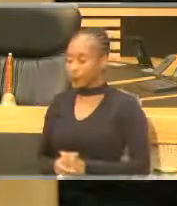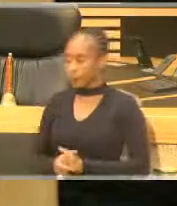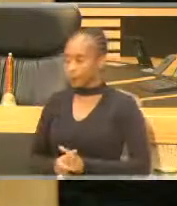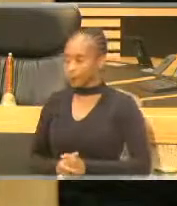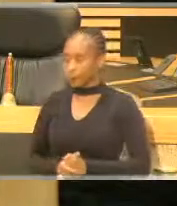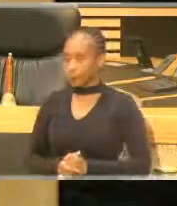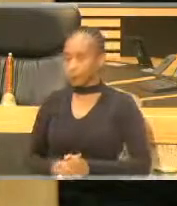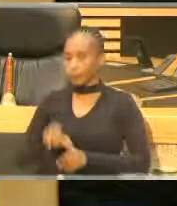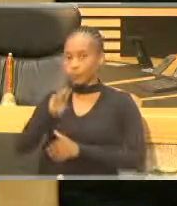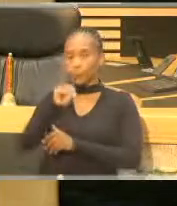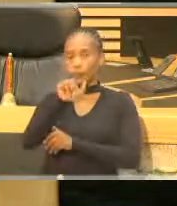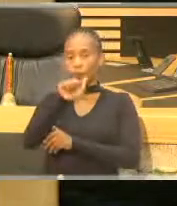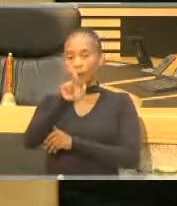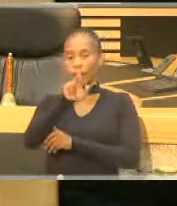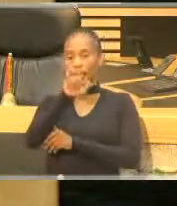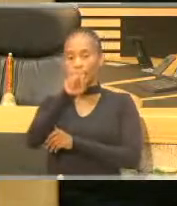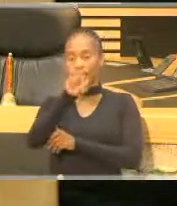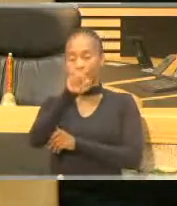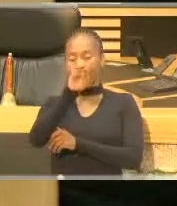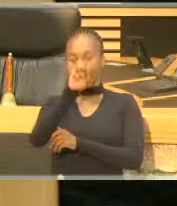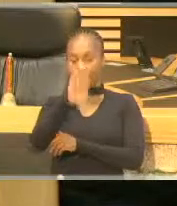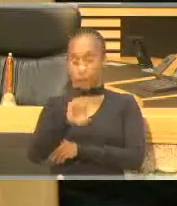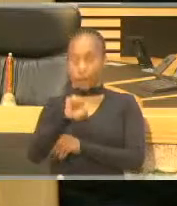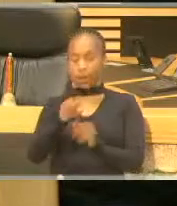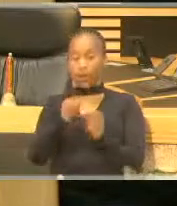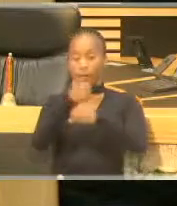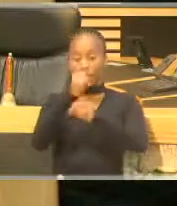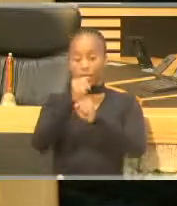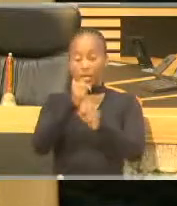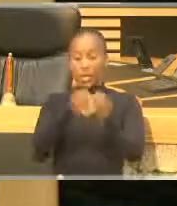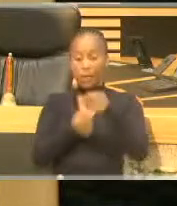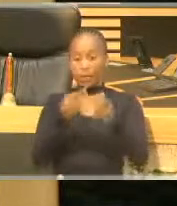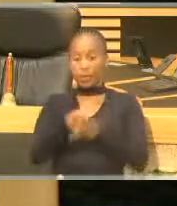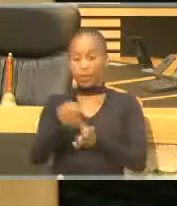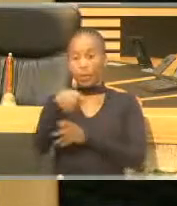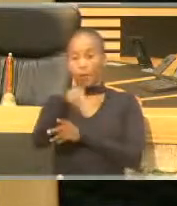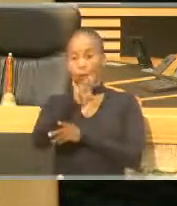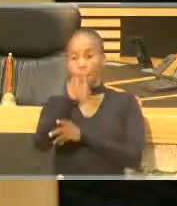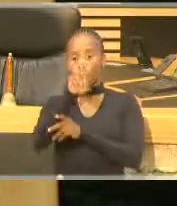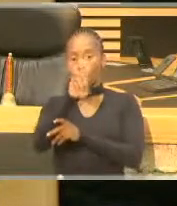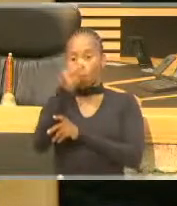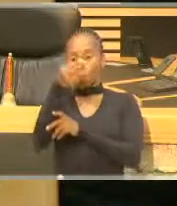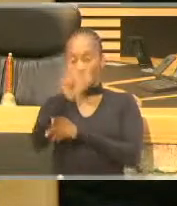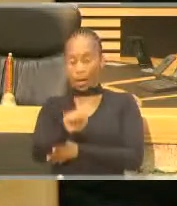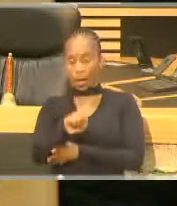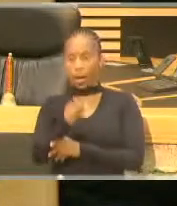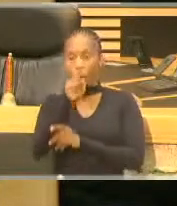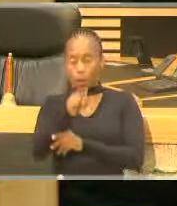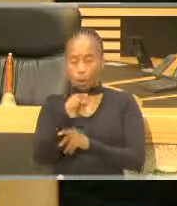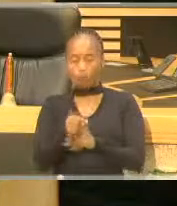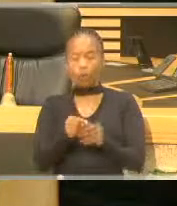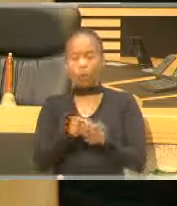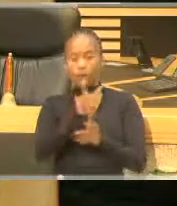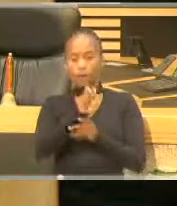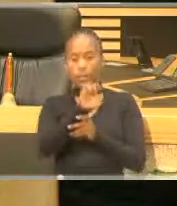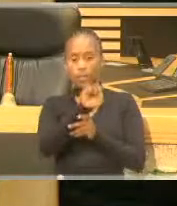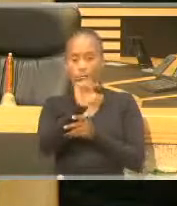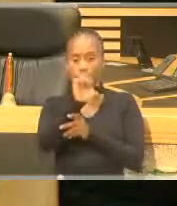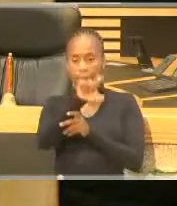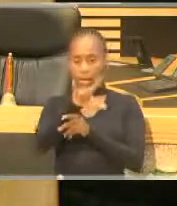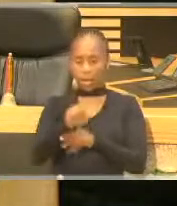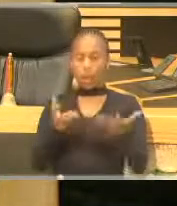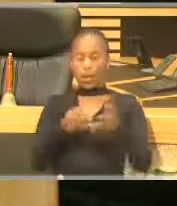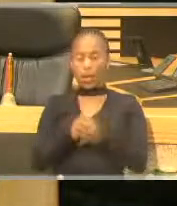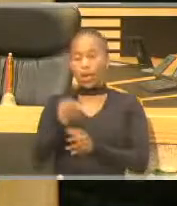Maritime manufacturing has started with the implementation of the KUKA offports limited vessel project where KUKA invested